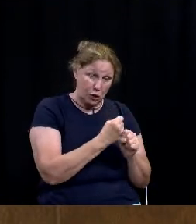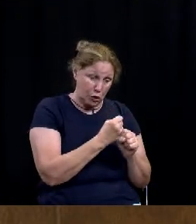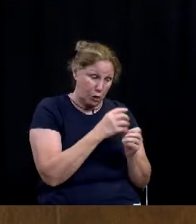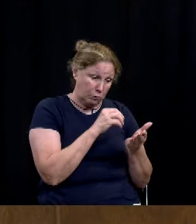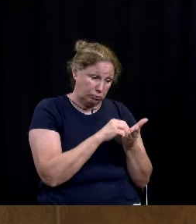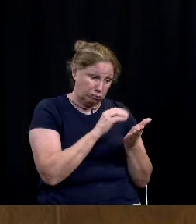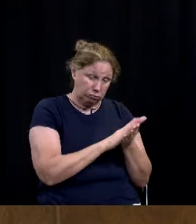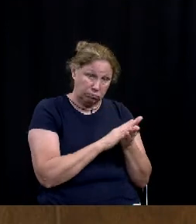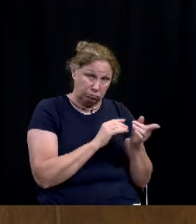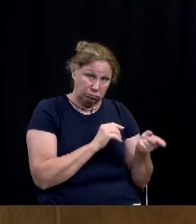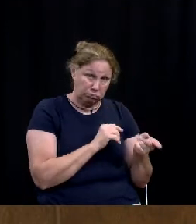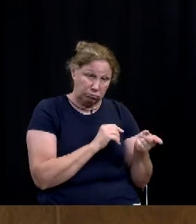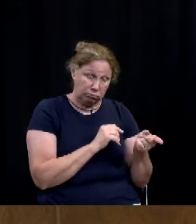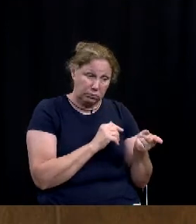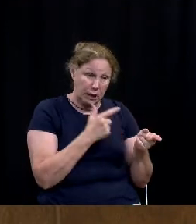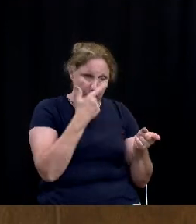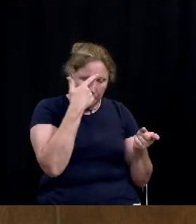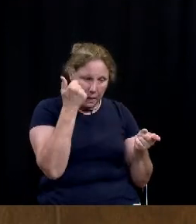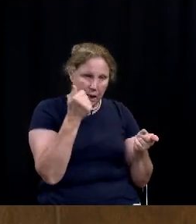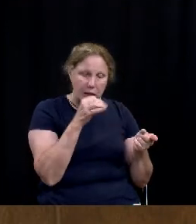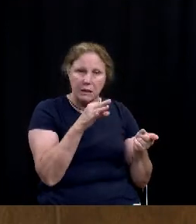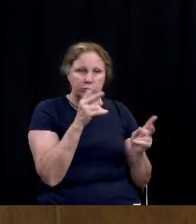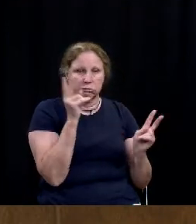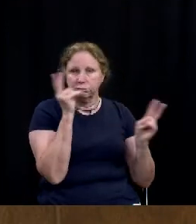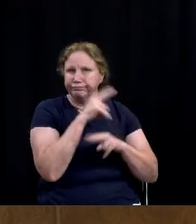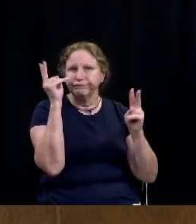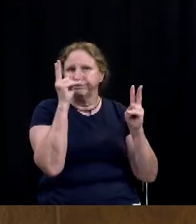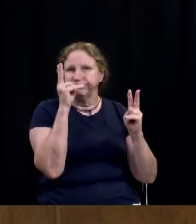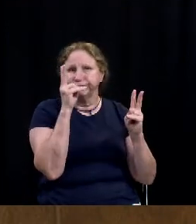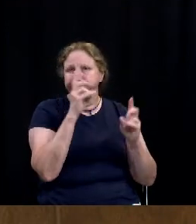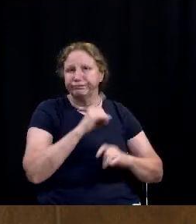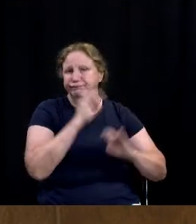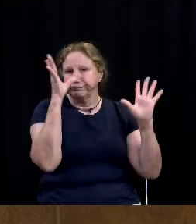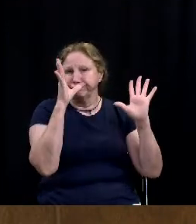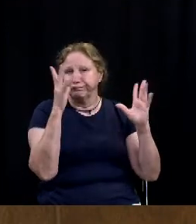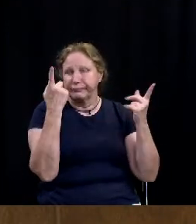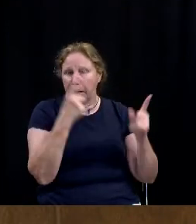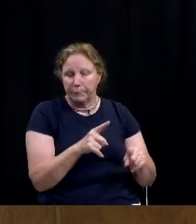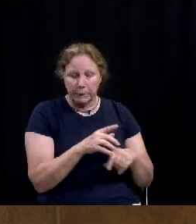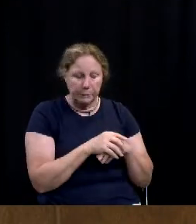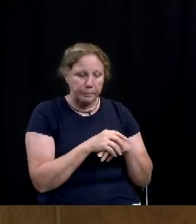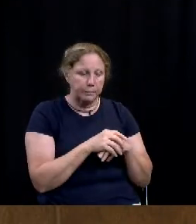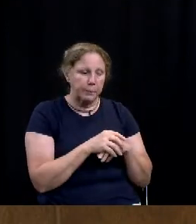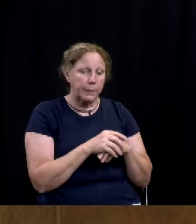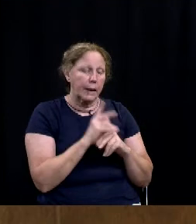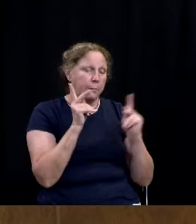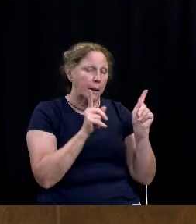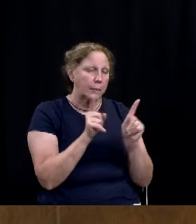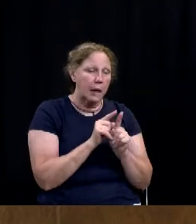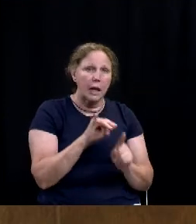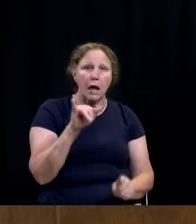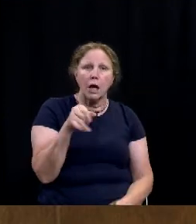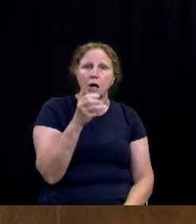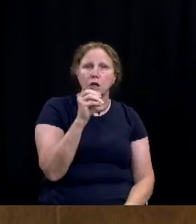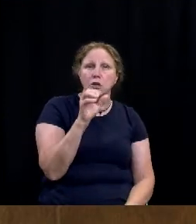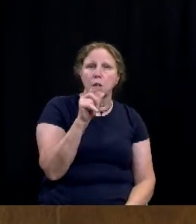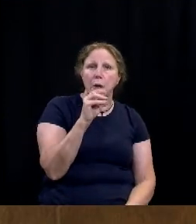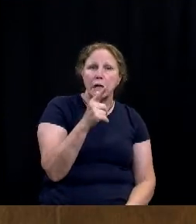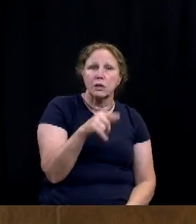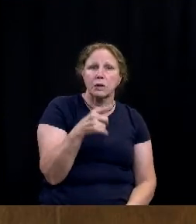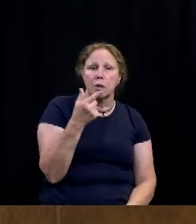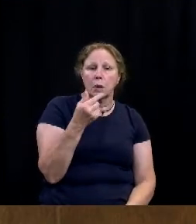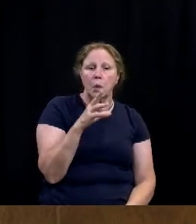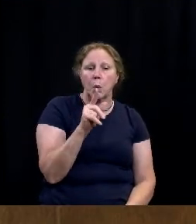due to senseless acts of violence um individuals like joe angel ortegon